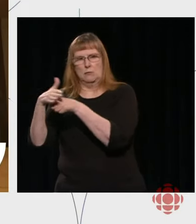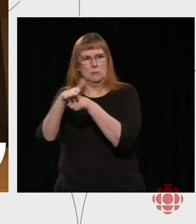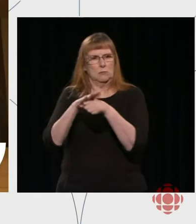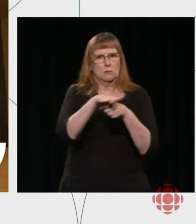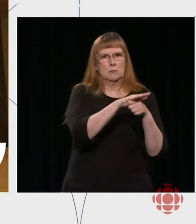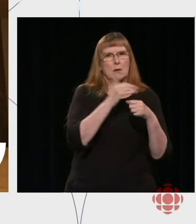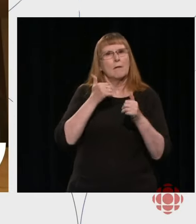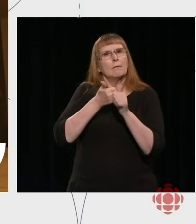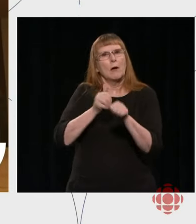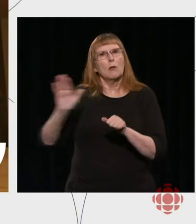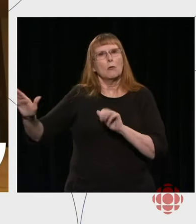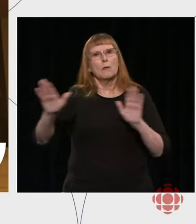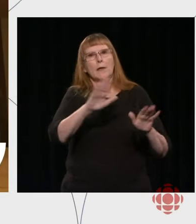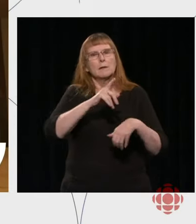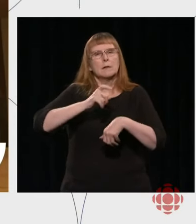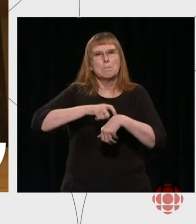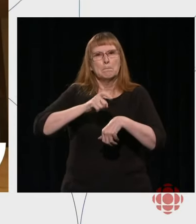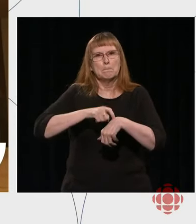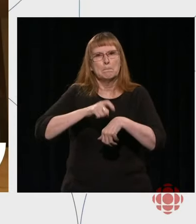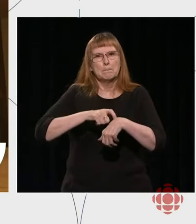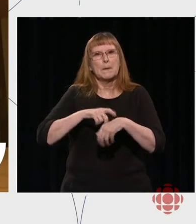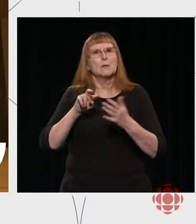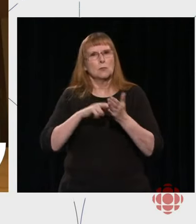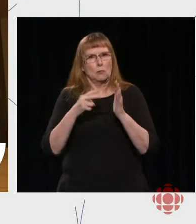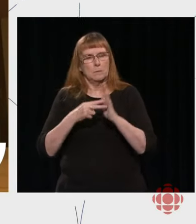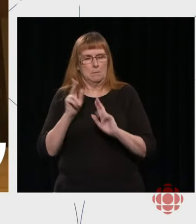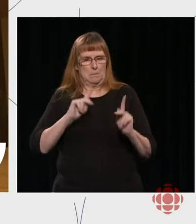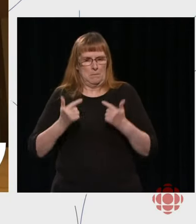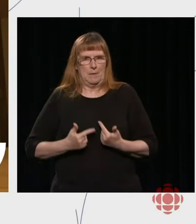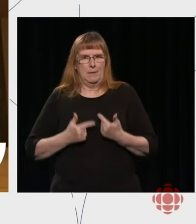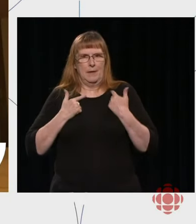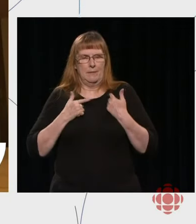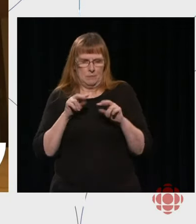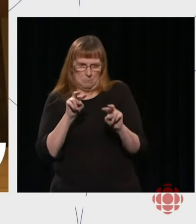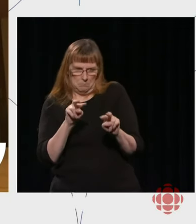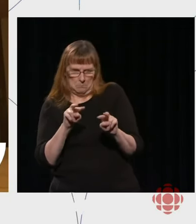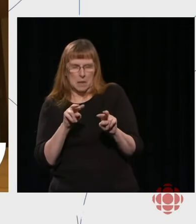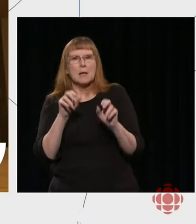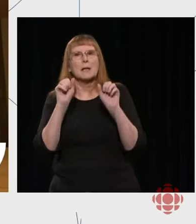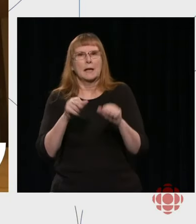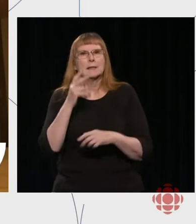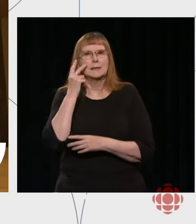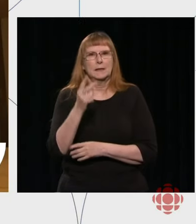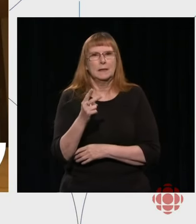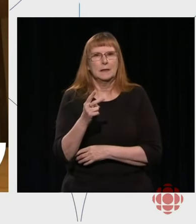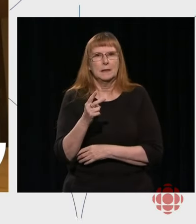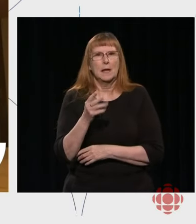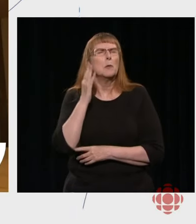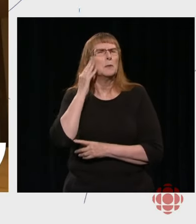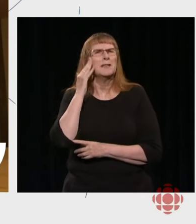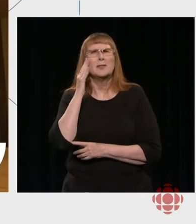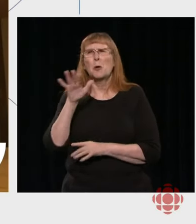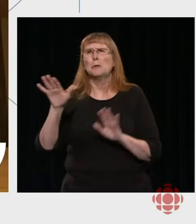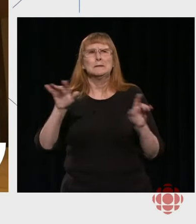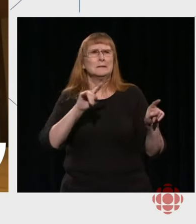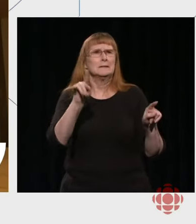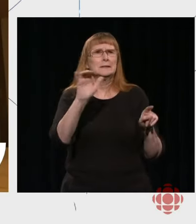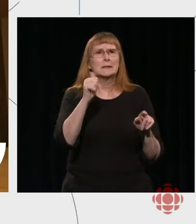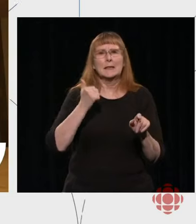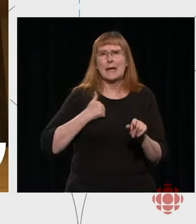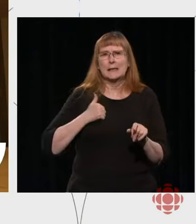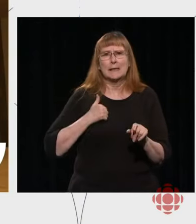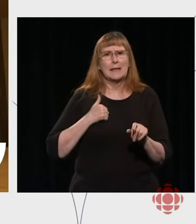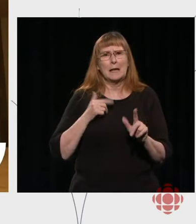could have access to these press conferences. We know that there are markets where high-speed Internet is not